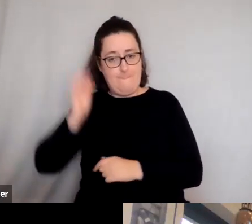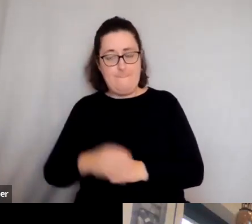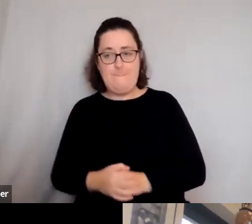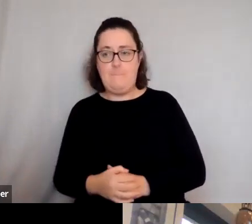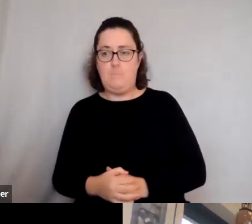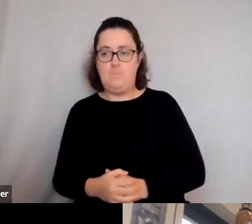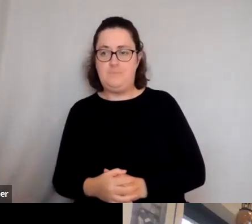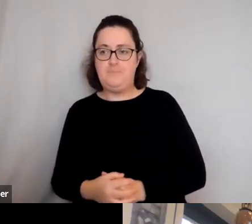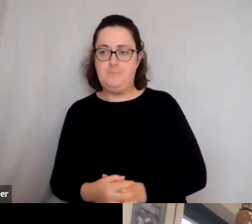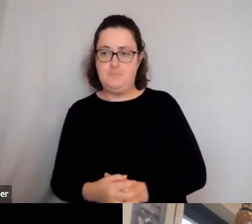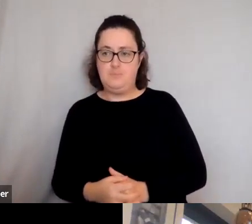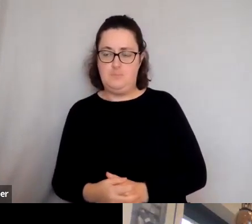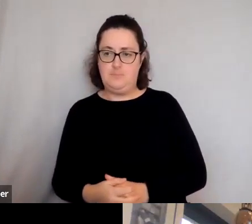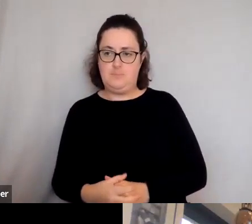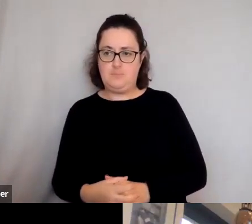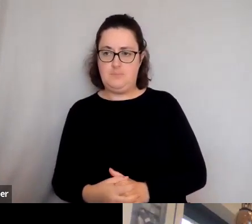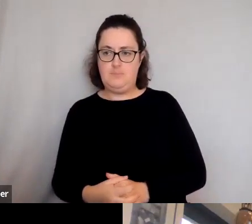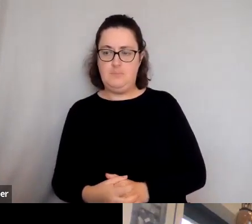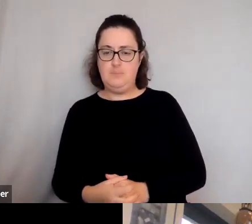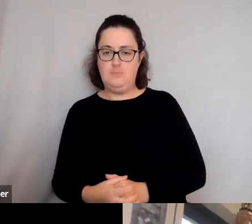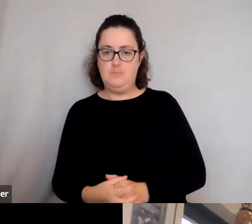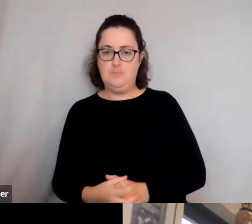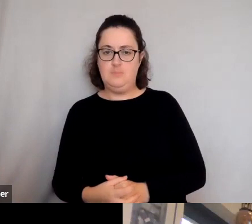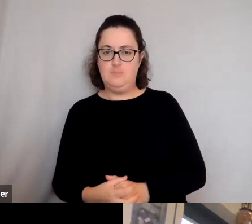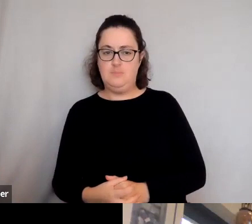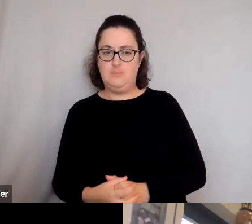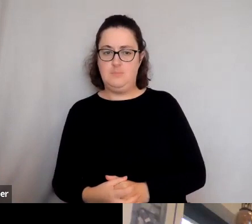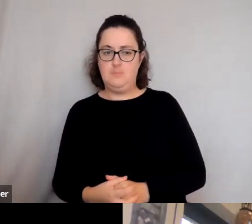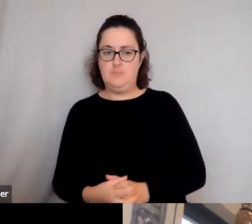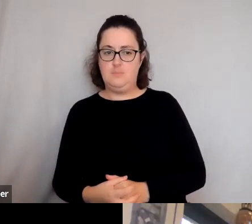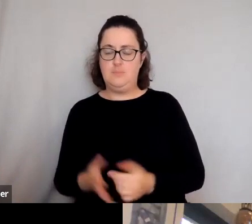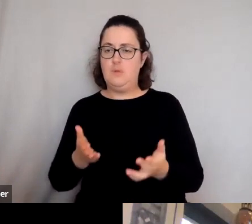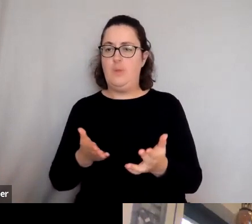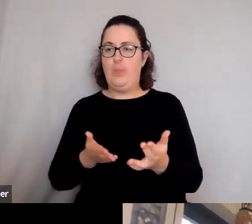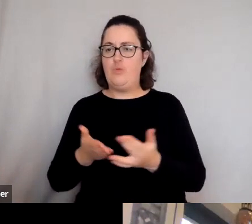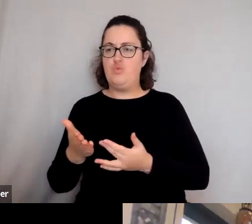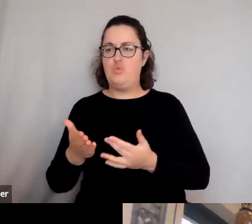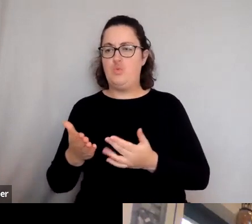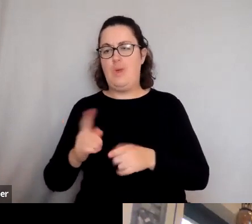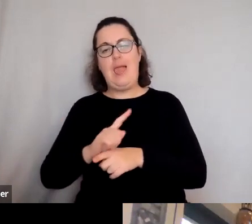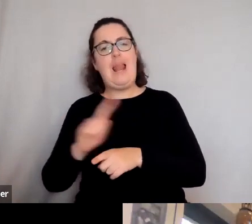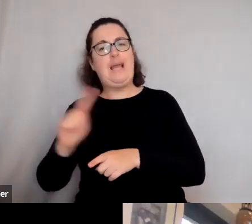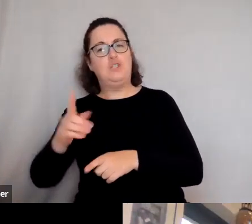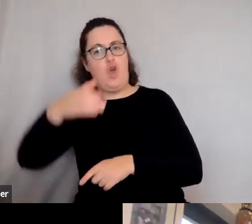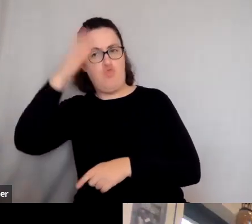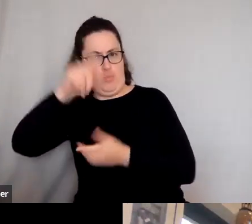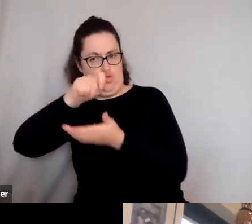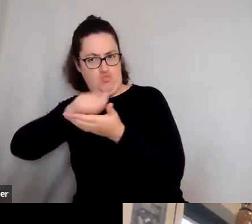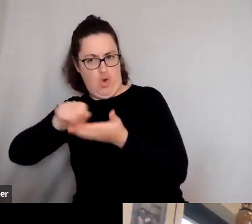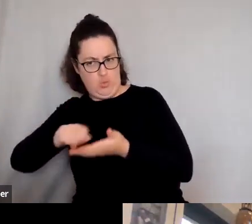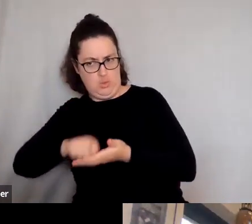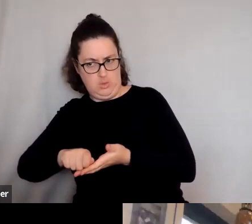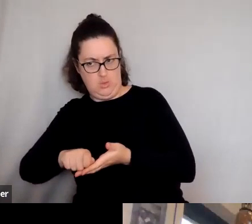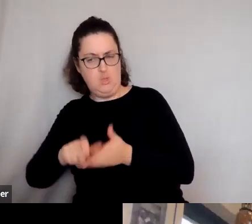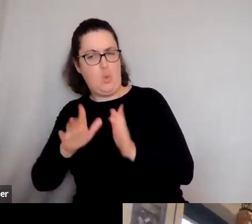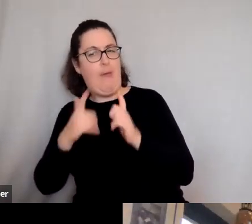And you see, at least through the prism of the later Romans who wrote about it, so you have to